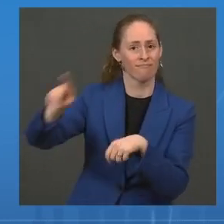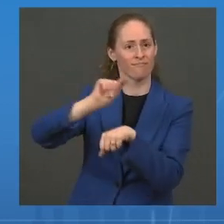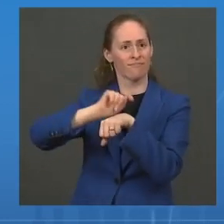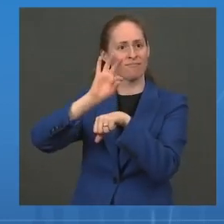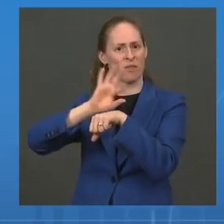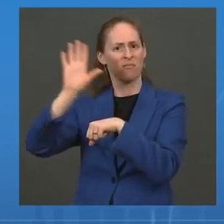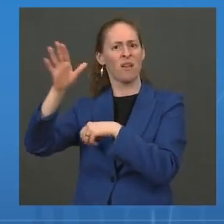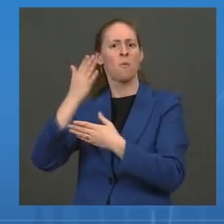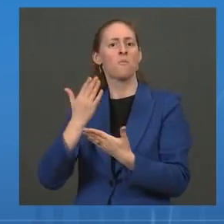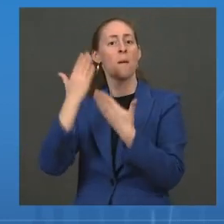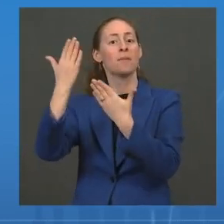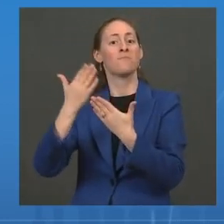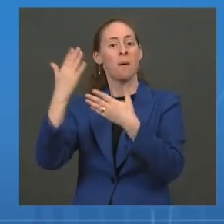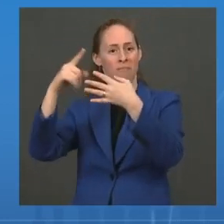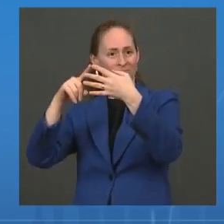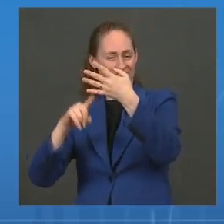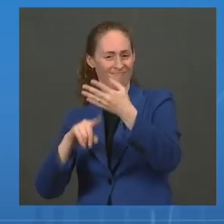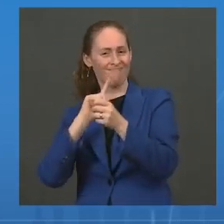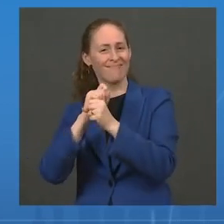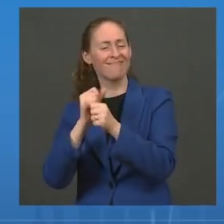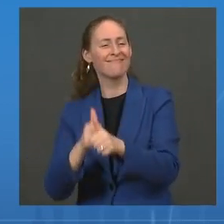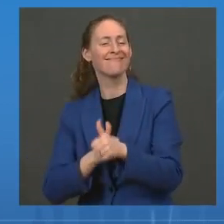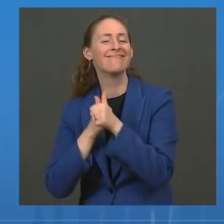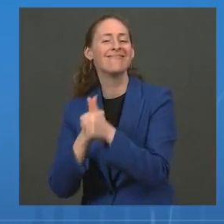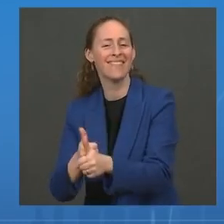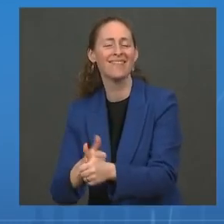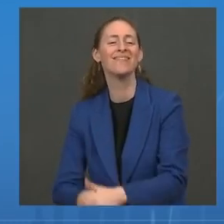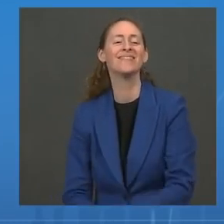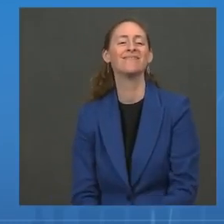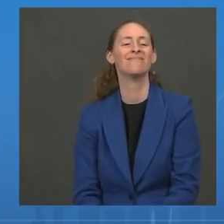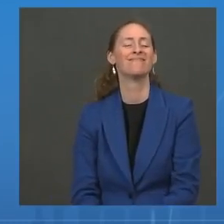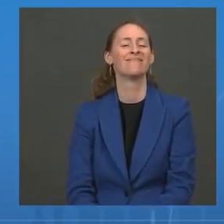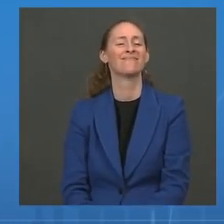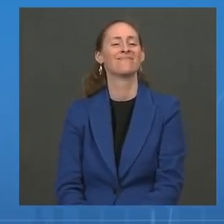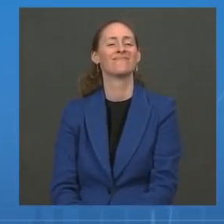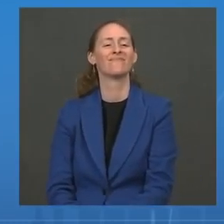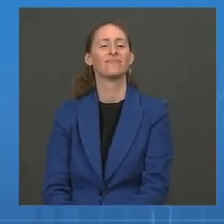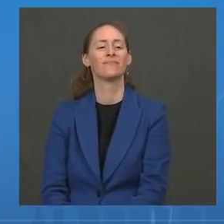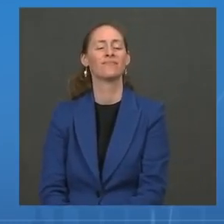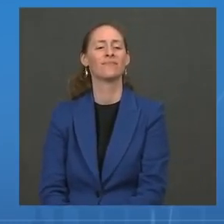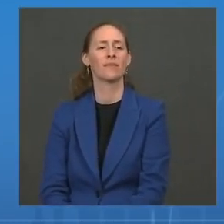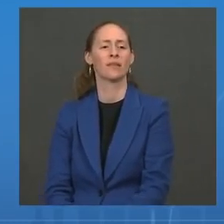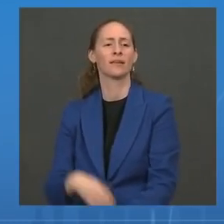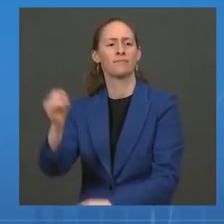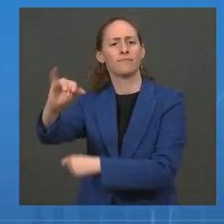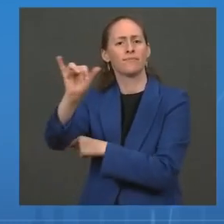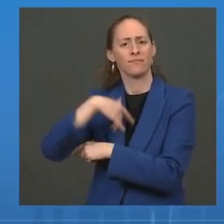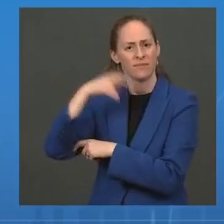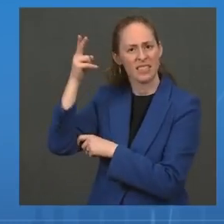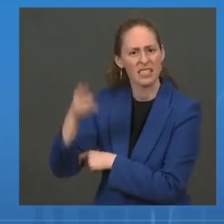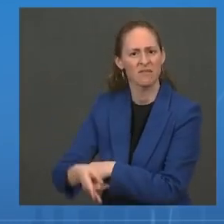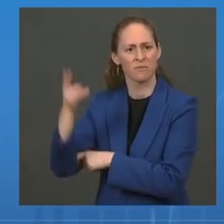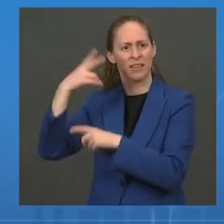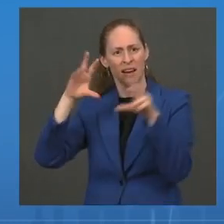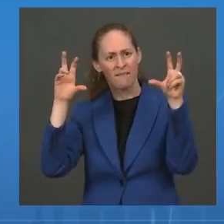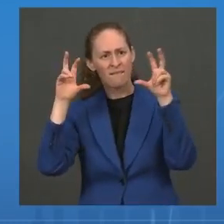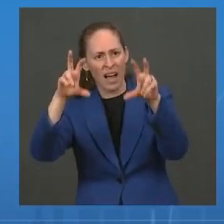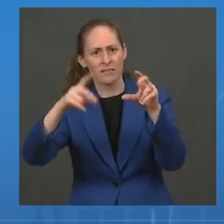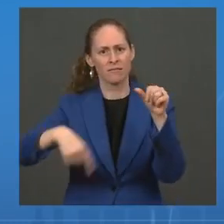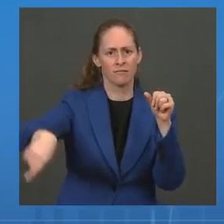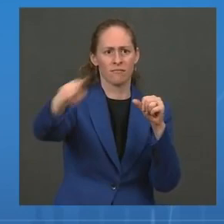And they also build on the historic investments we've already awarded for equity-focused programs and initiatives over the past 10 months.